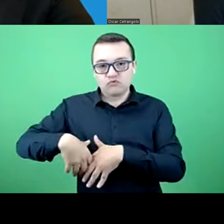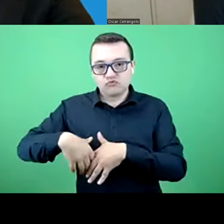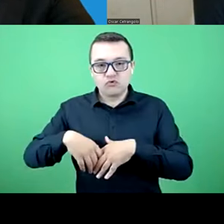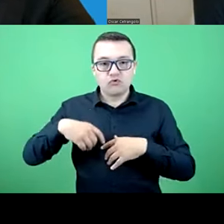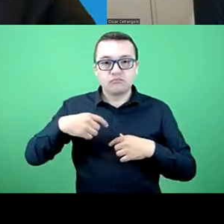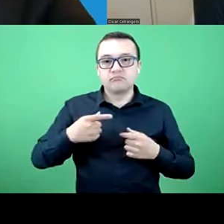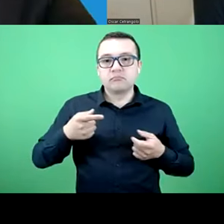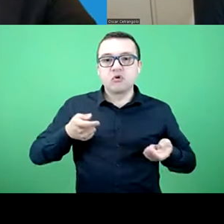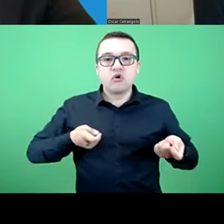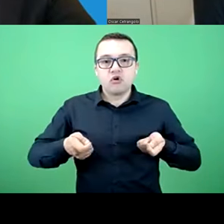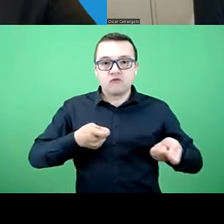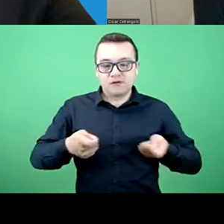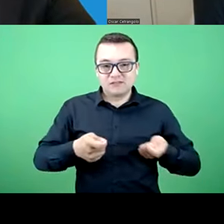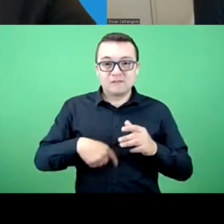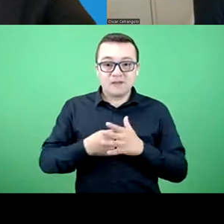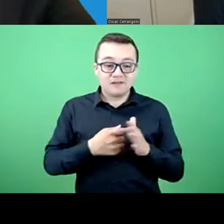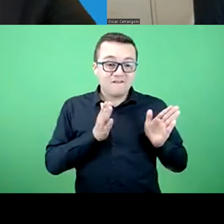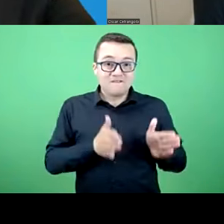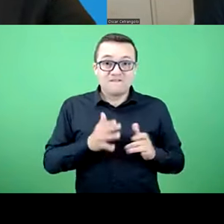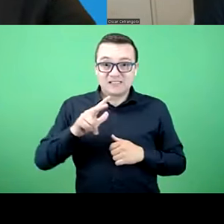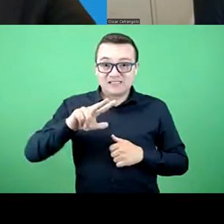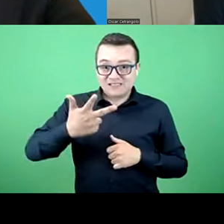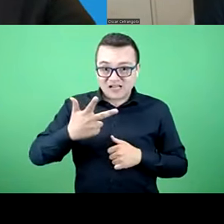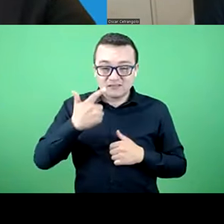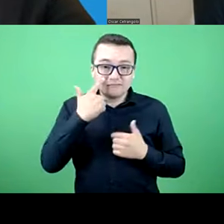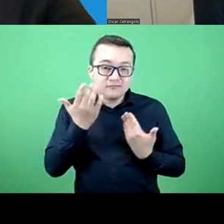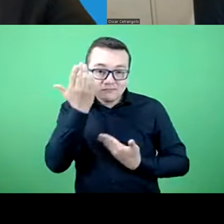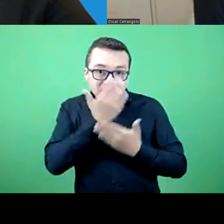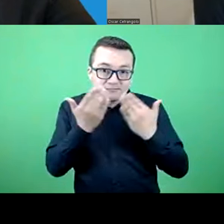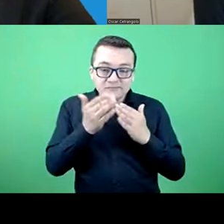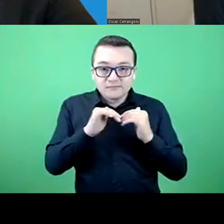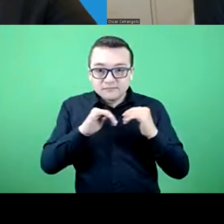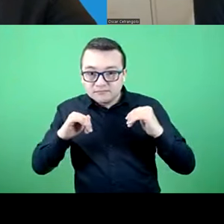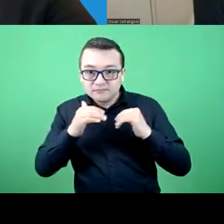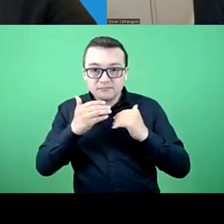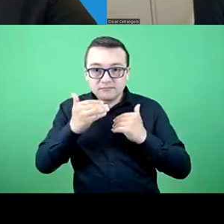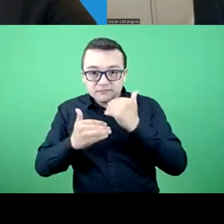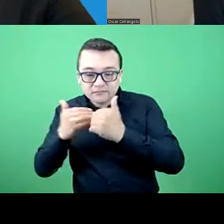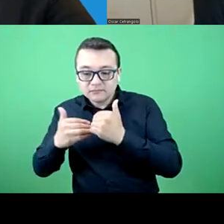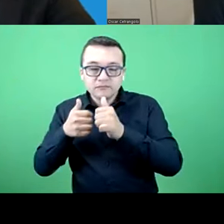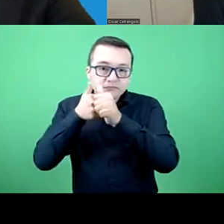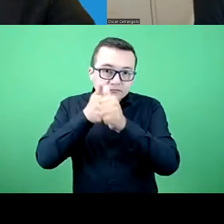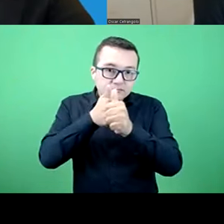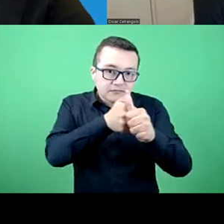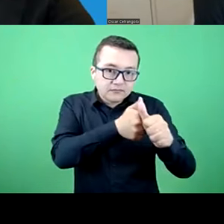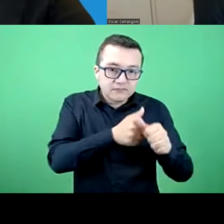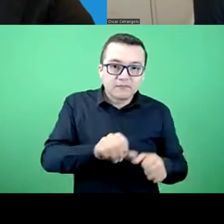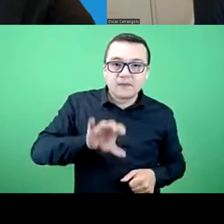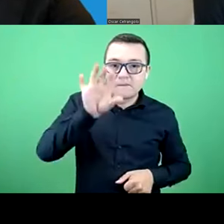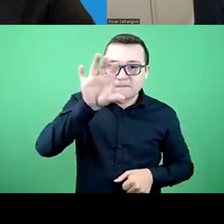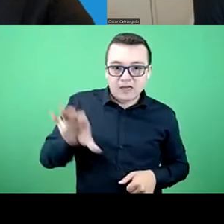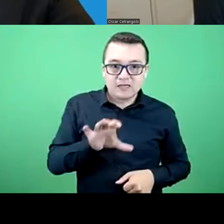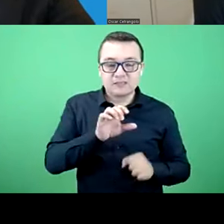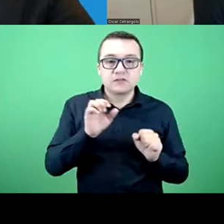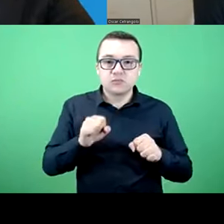this governance functions. And thirdly, gap analysis in several